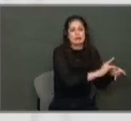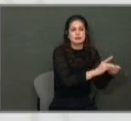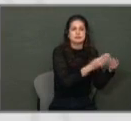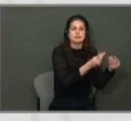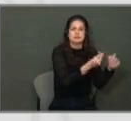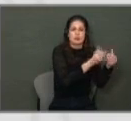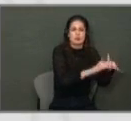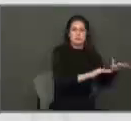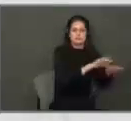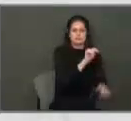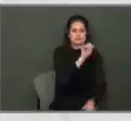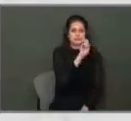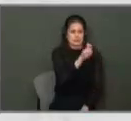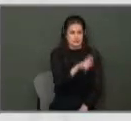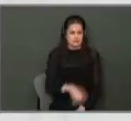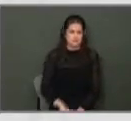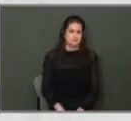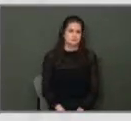Next slide.